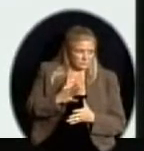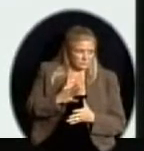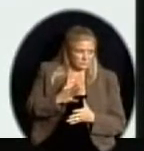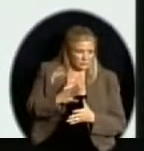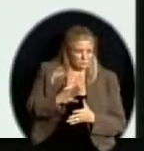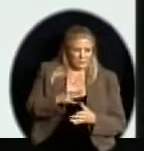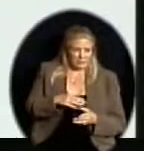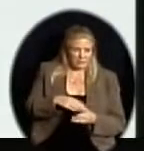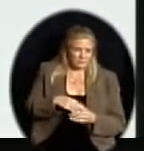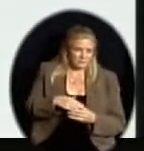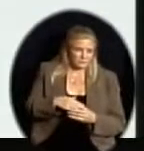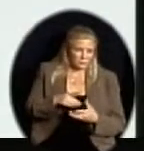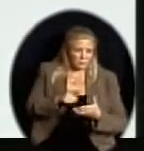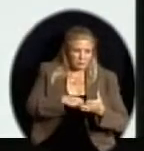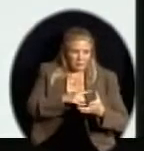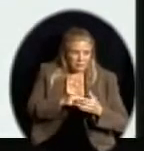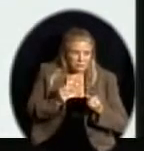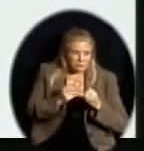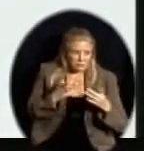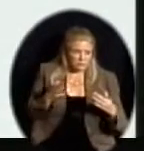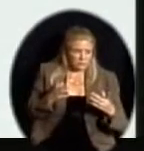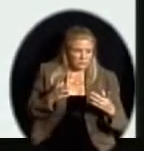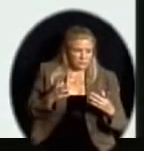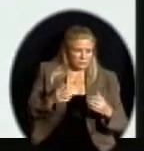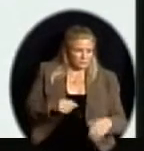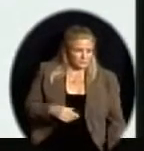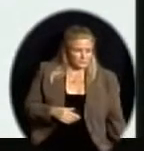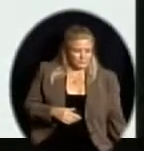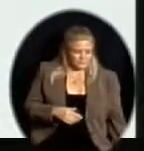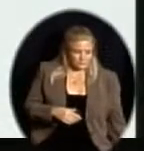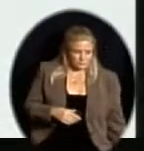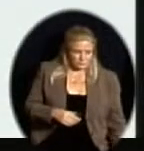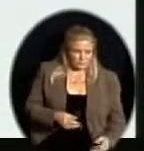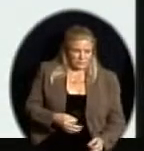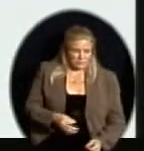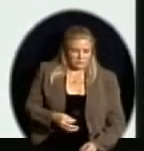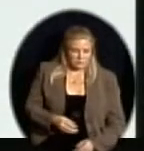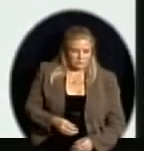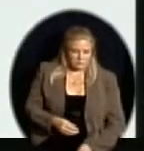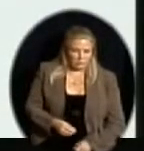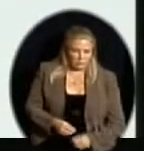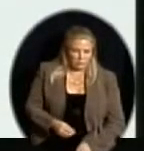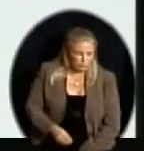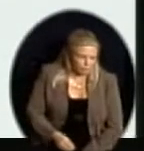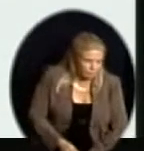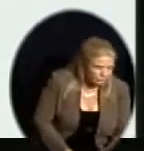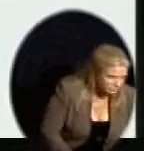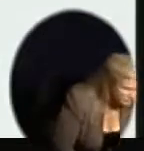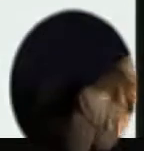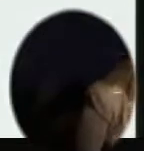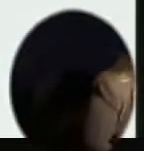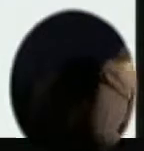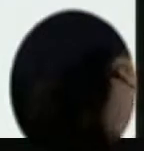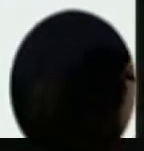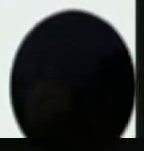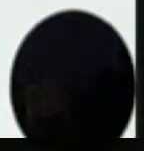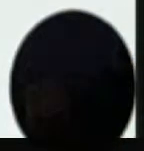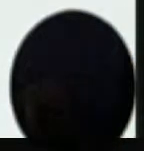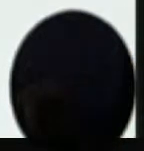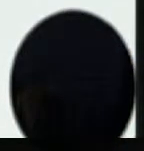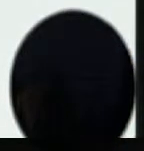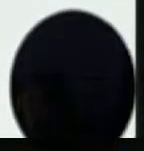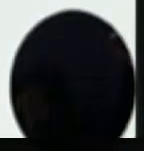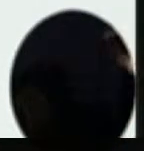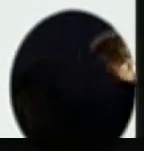students take these two tests. Is that a percentage? It is a percentage. It's a percentage? Yes. For the alternative, and just one more line down there.